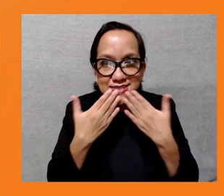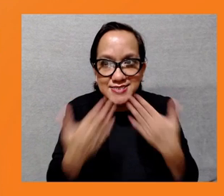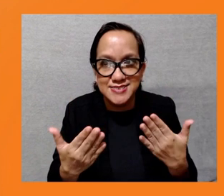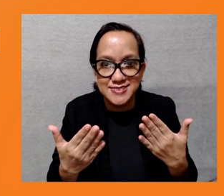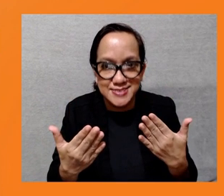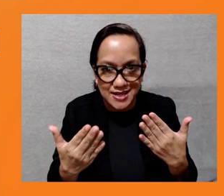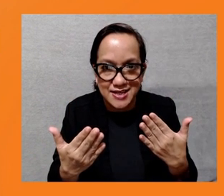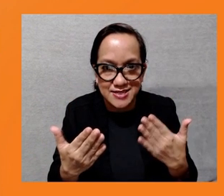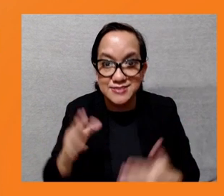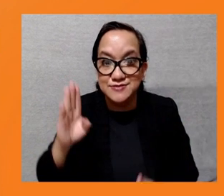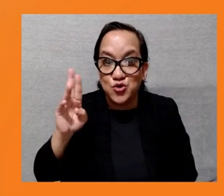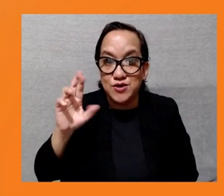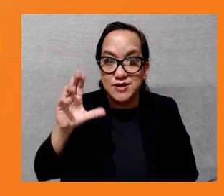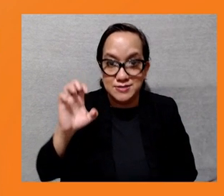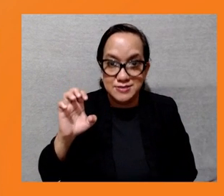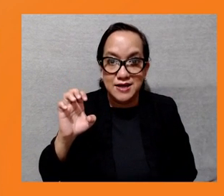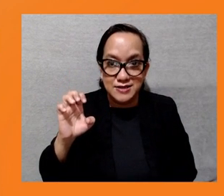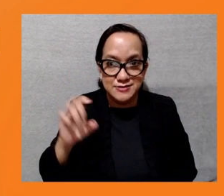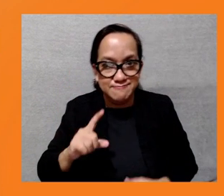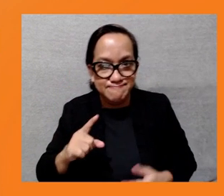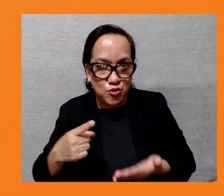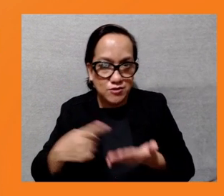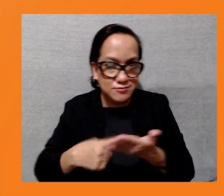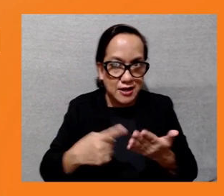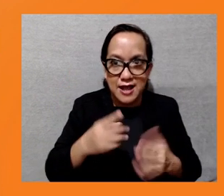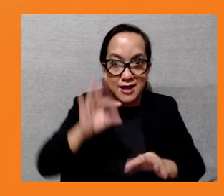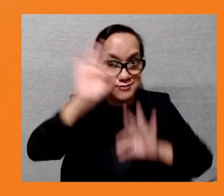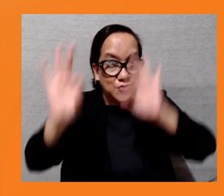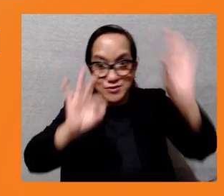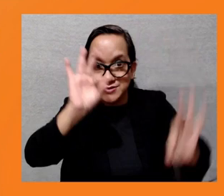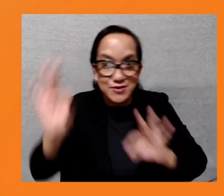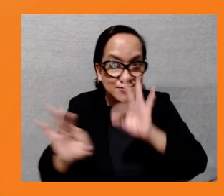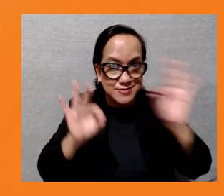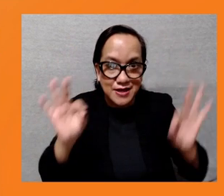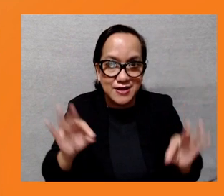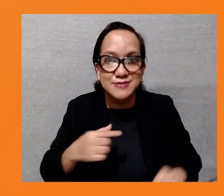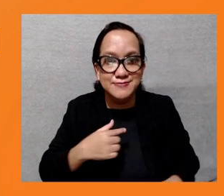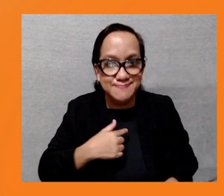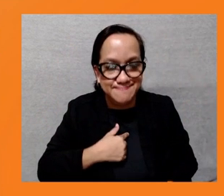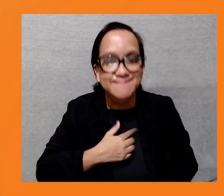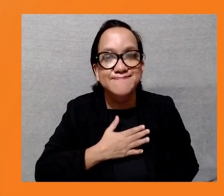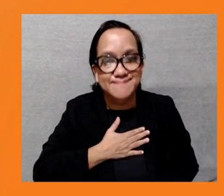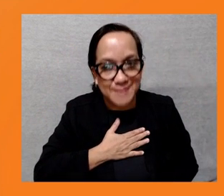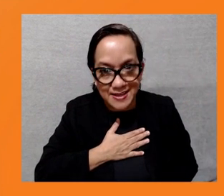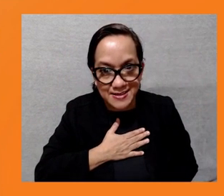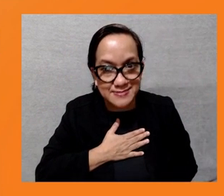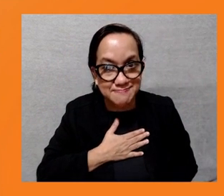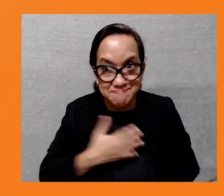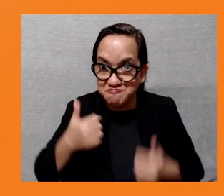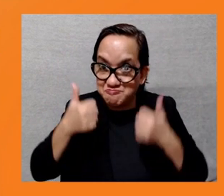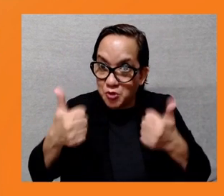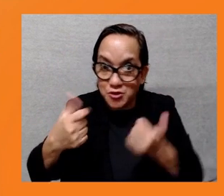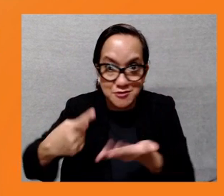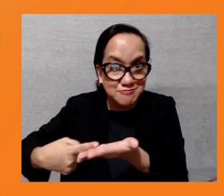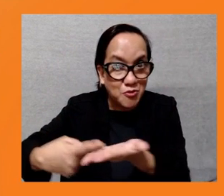taking the time and answering generously. This was a very rich discussion and we as NGO Forum on ADB